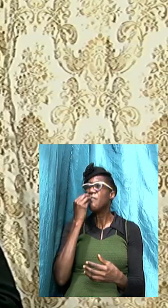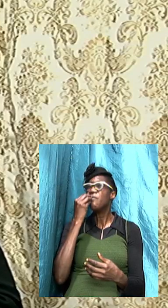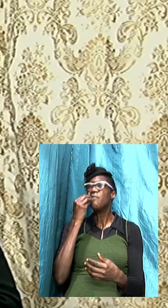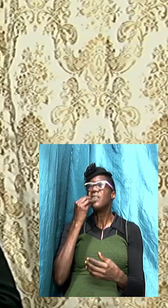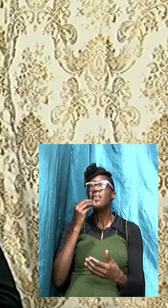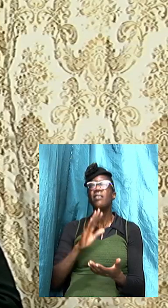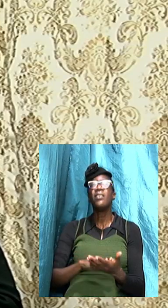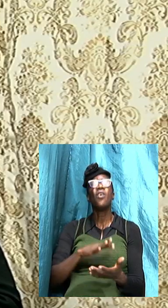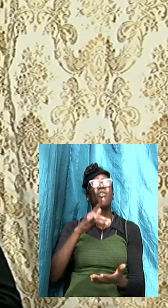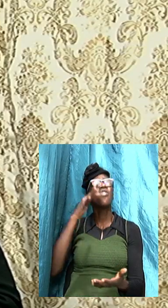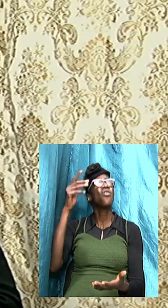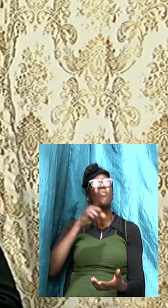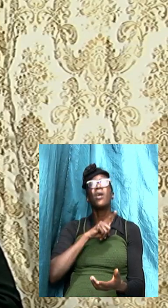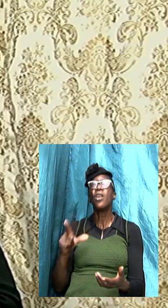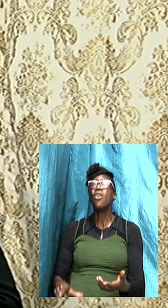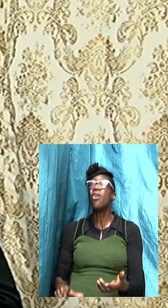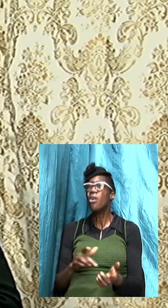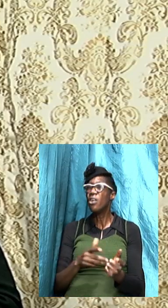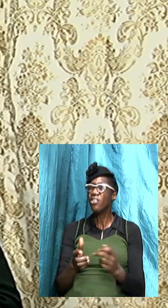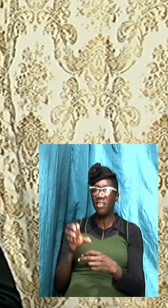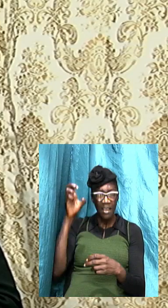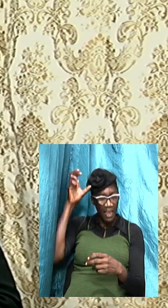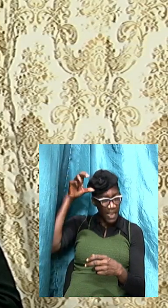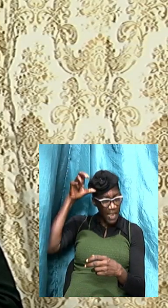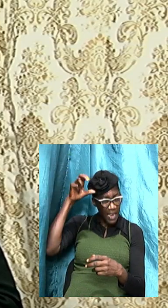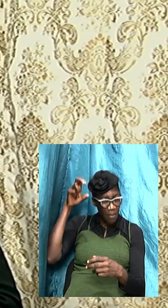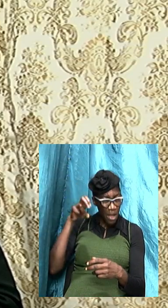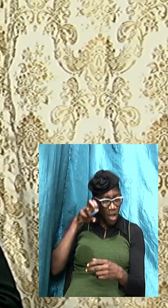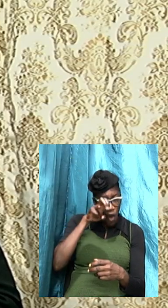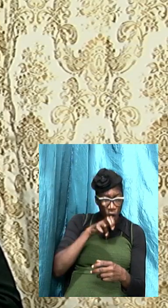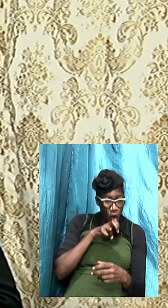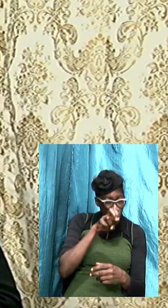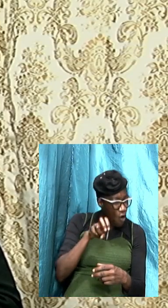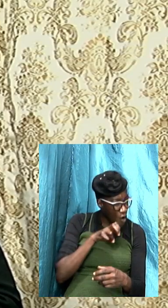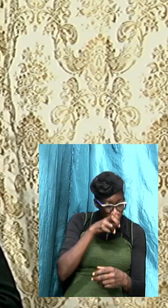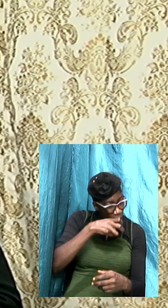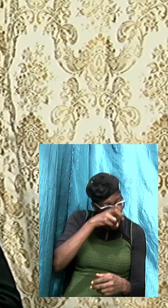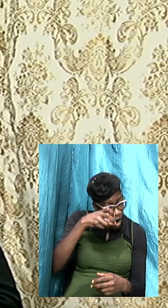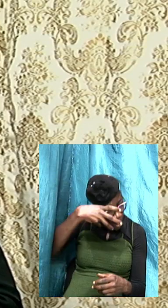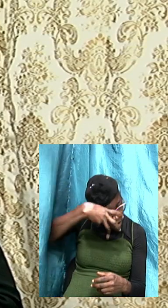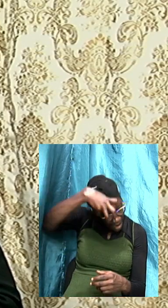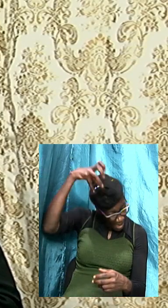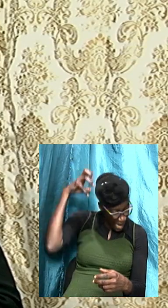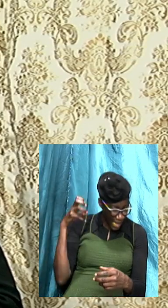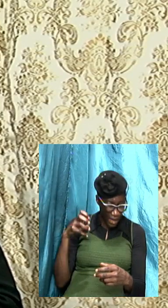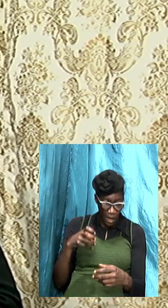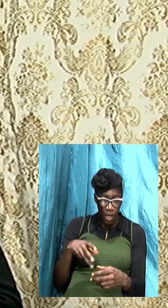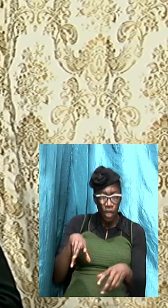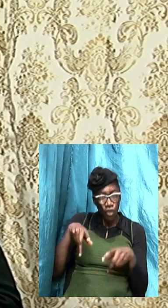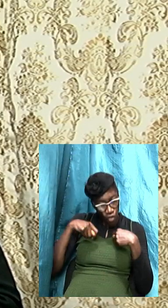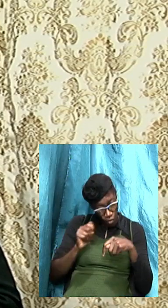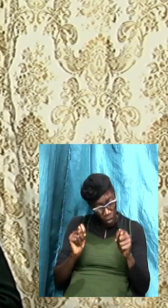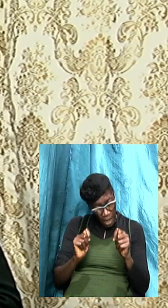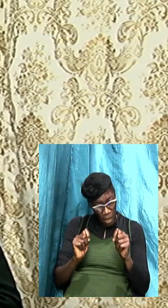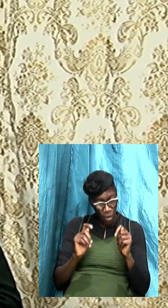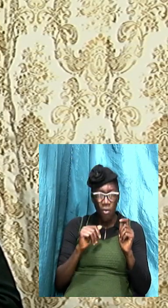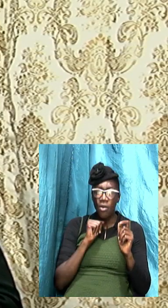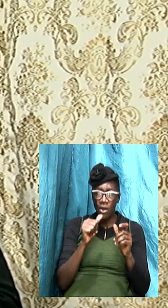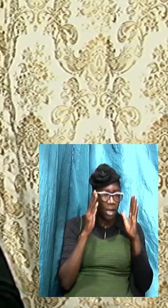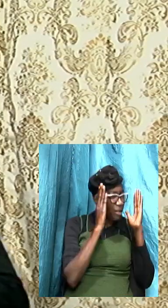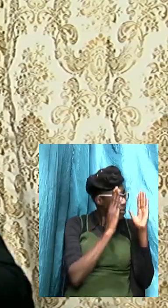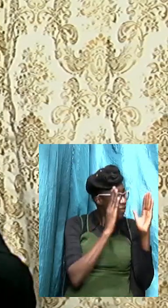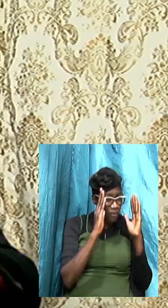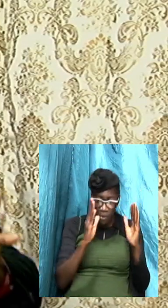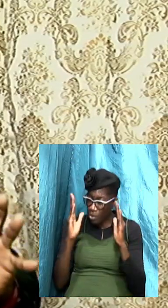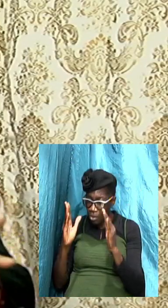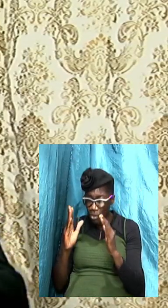Lord Jesus the adversary is like a roaring lion Lord is trying to distract us he's trying to trip us up God